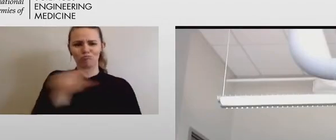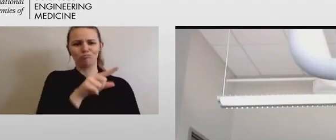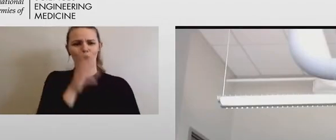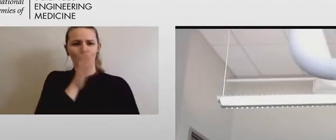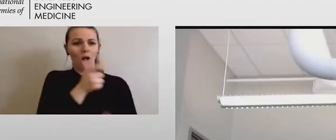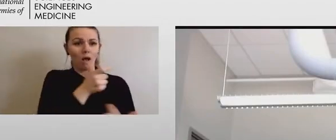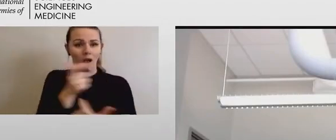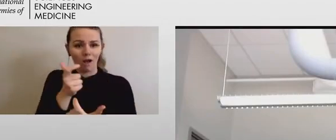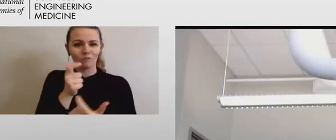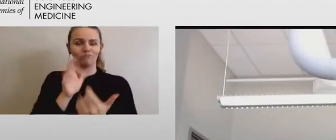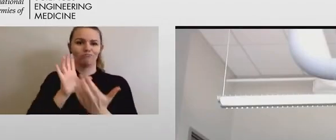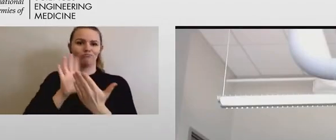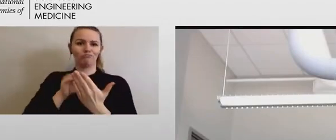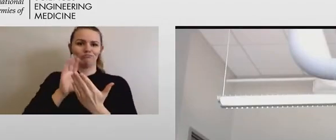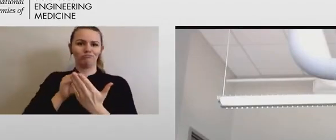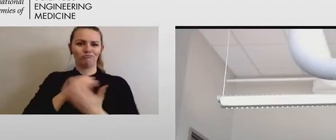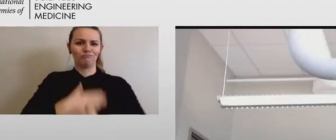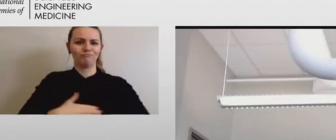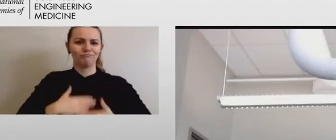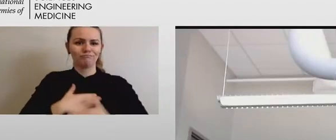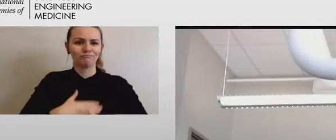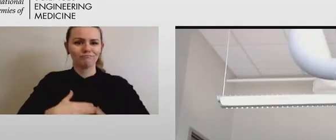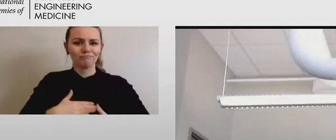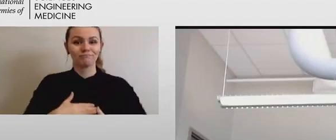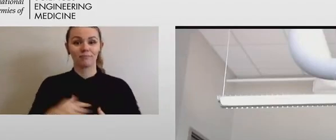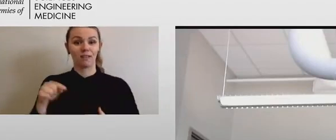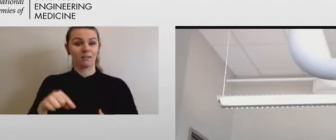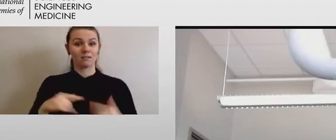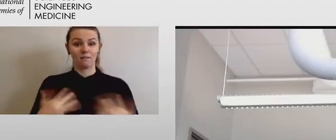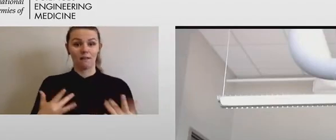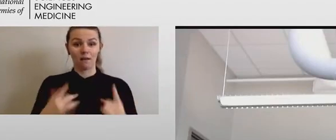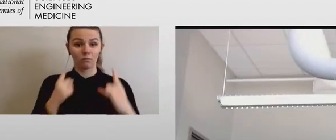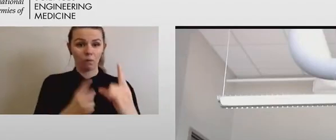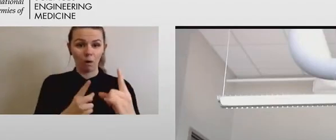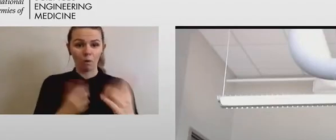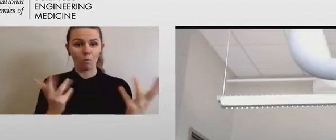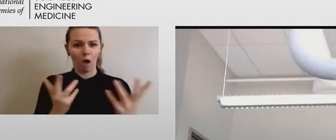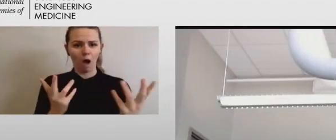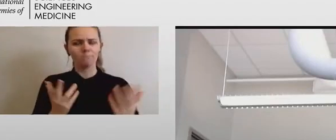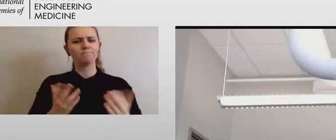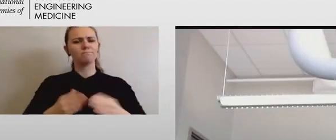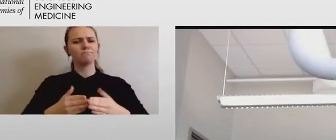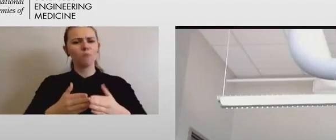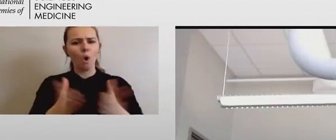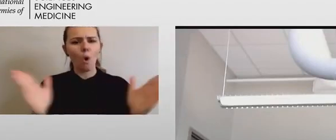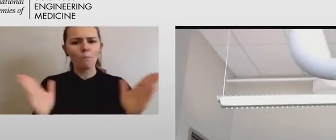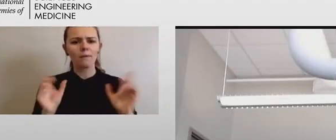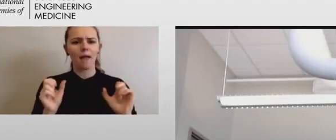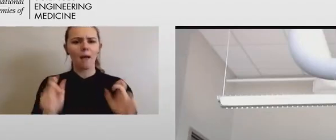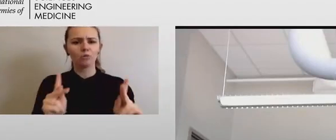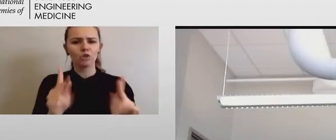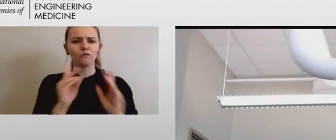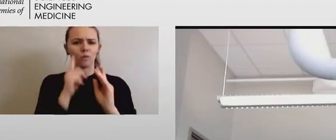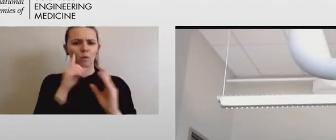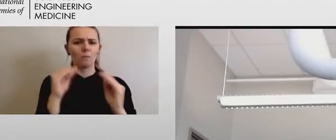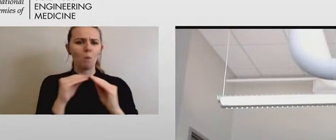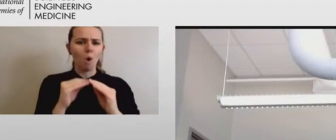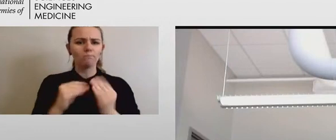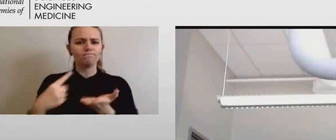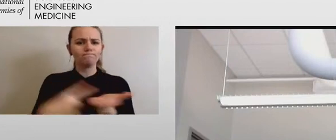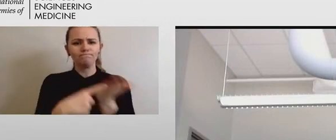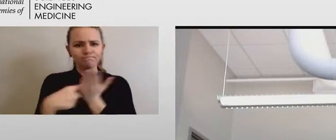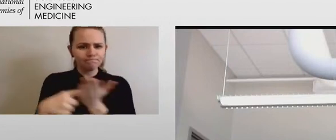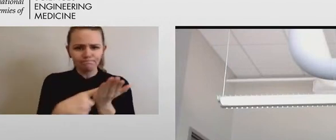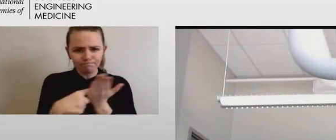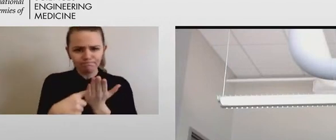Our goal is that this event will offer the opportunity for active discussion among the speakers, panelists, and those of you who are